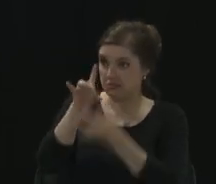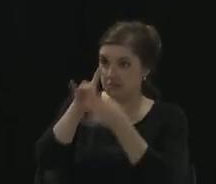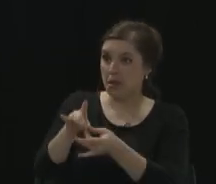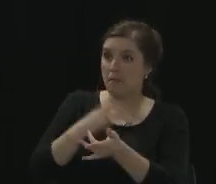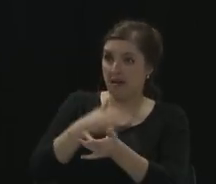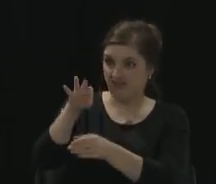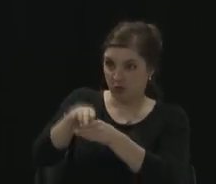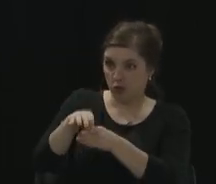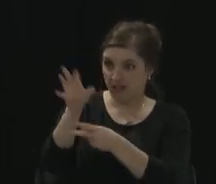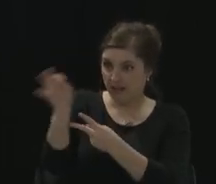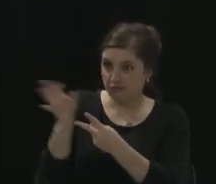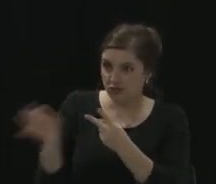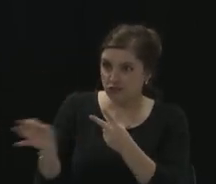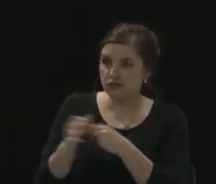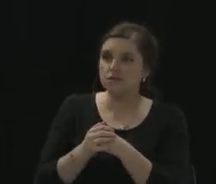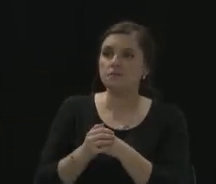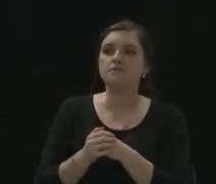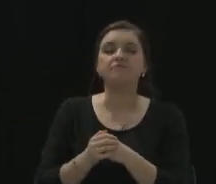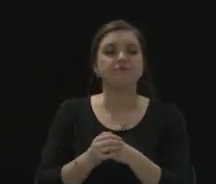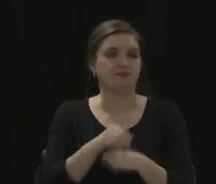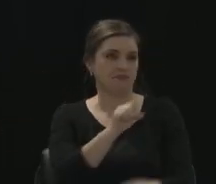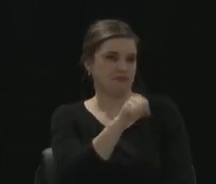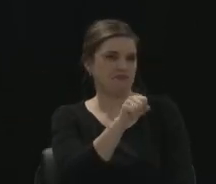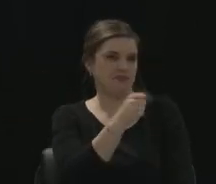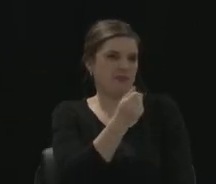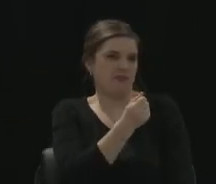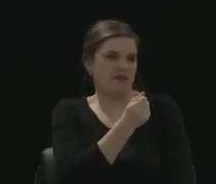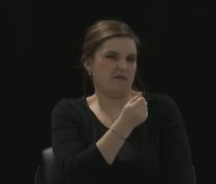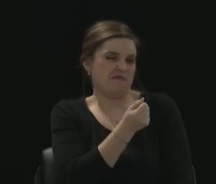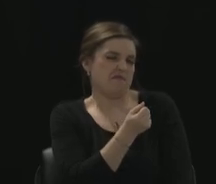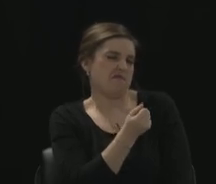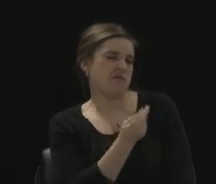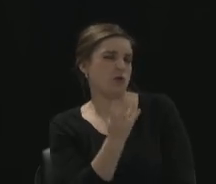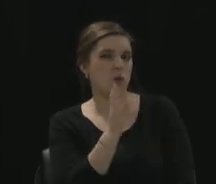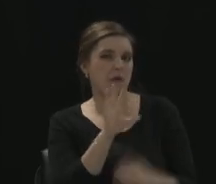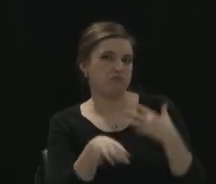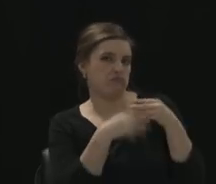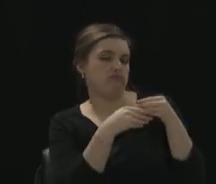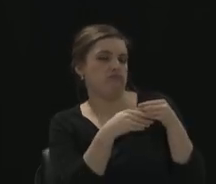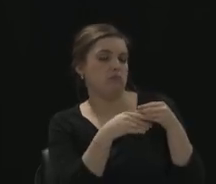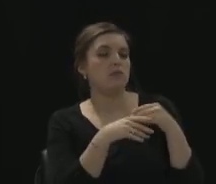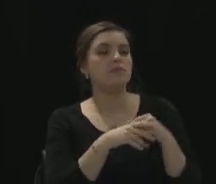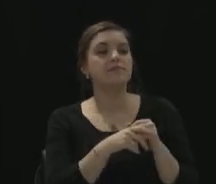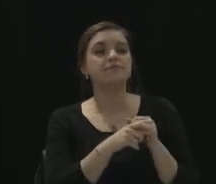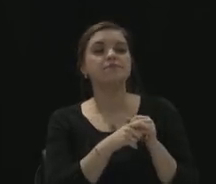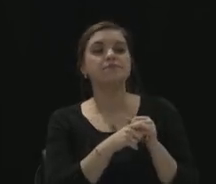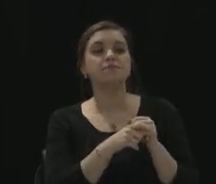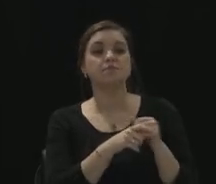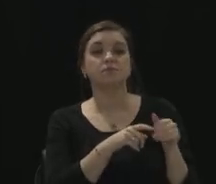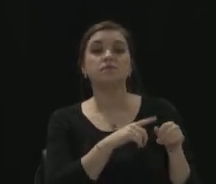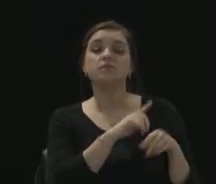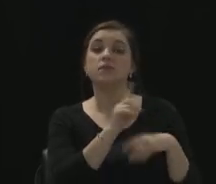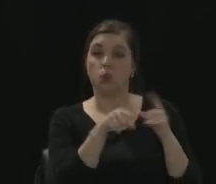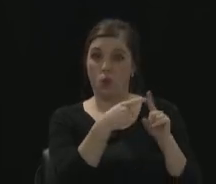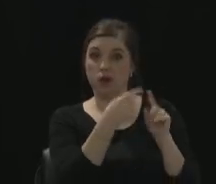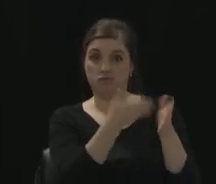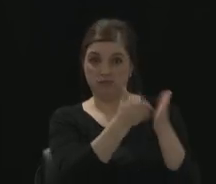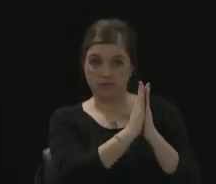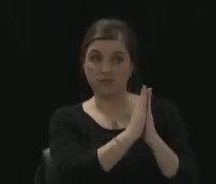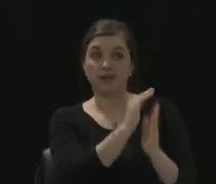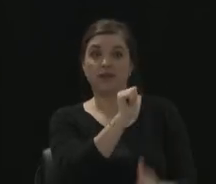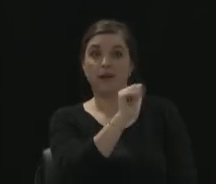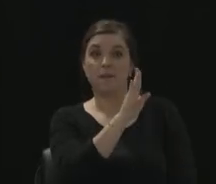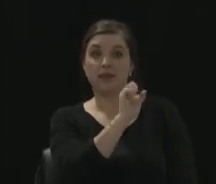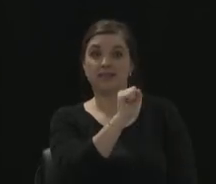Yeah. There's a couple of additional things with regards to making the request for your absentee ballot. If you're